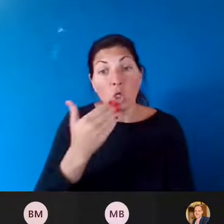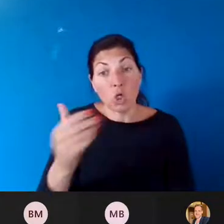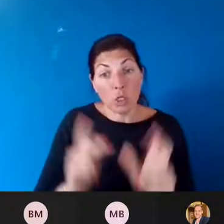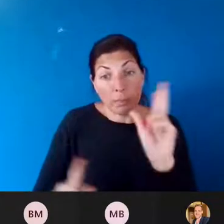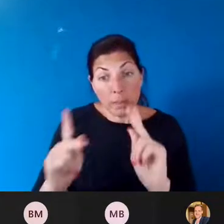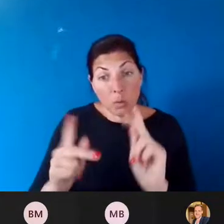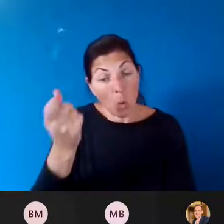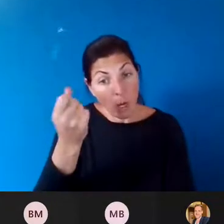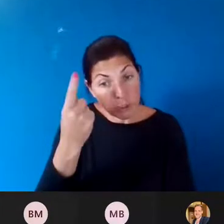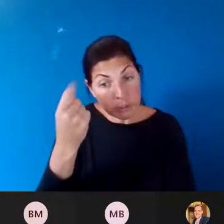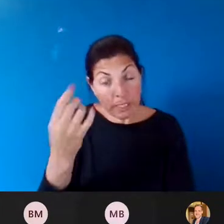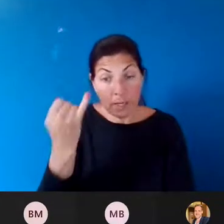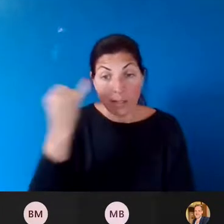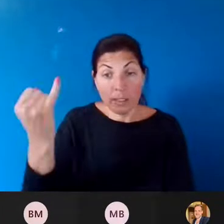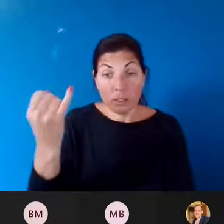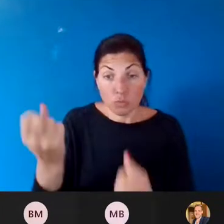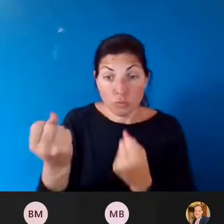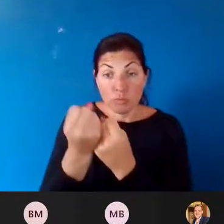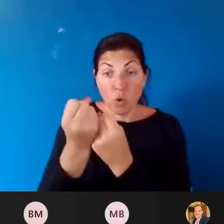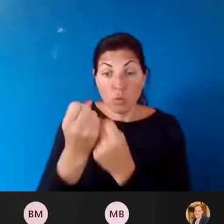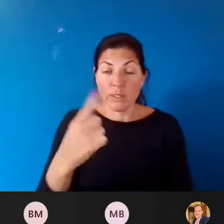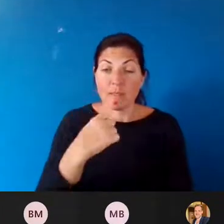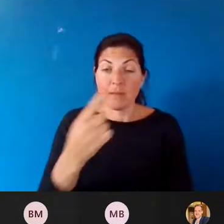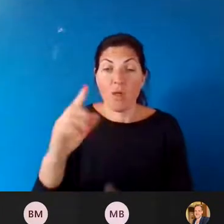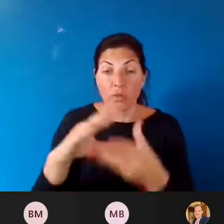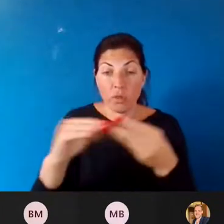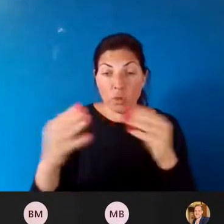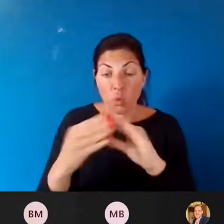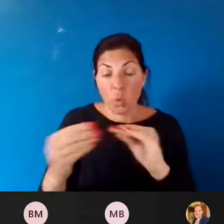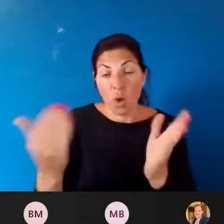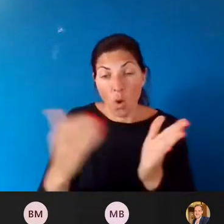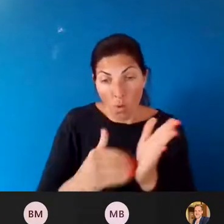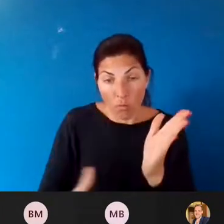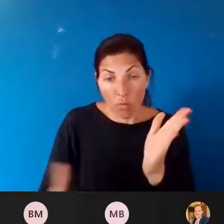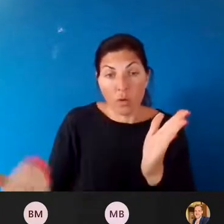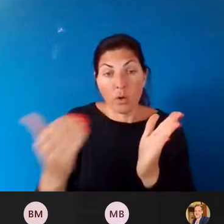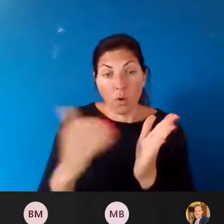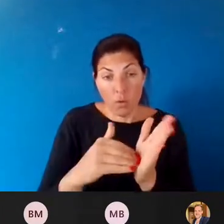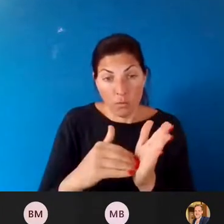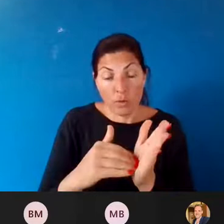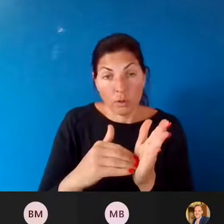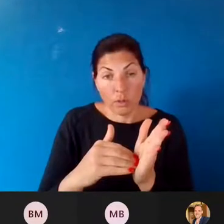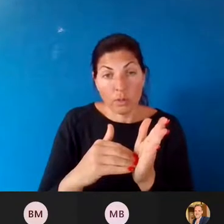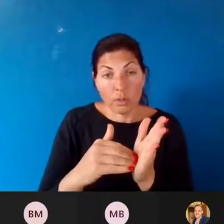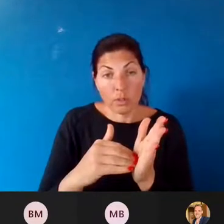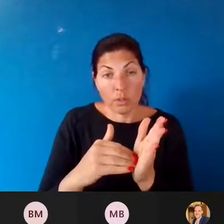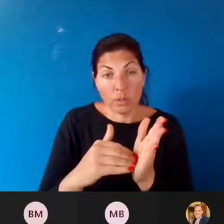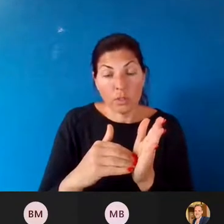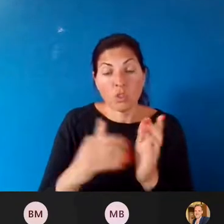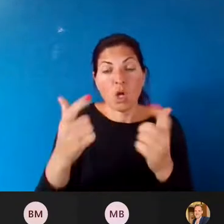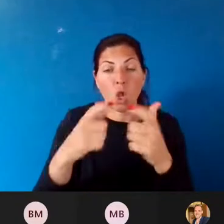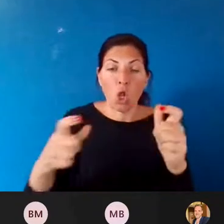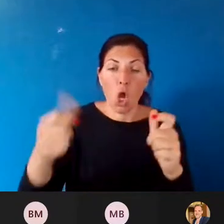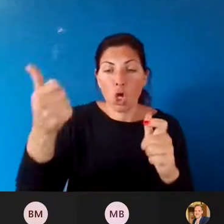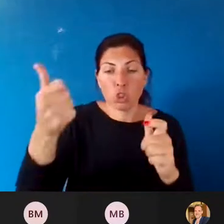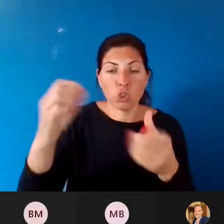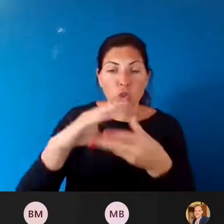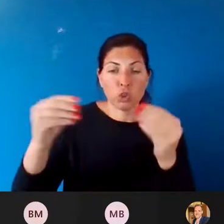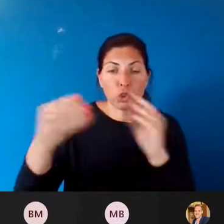promoting them and telling the story over and over again. Because there's a there's a burden, there's a large story on the other side.